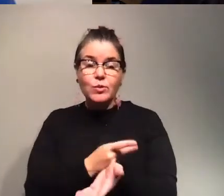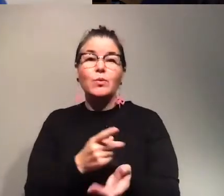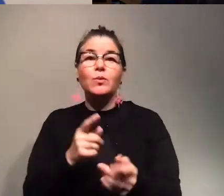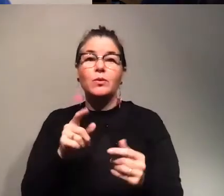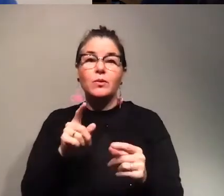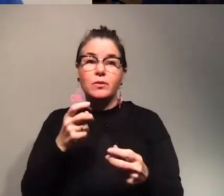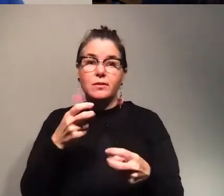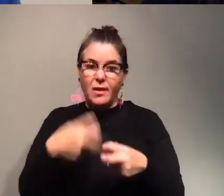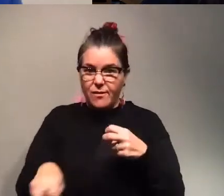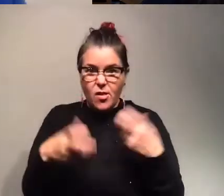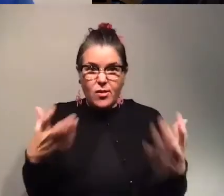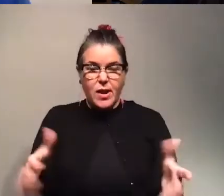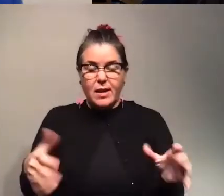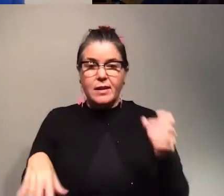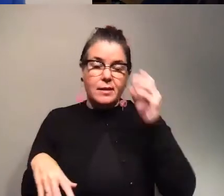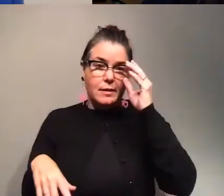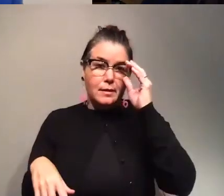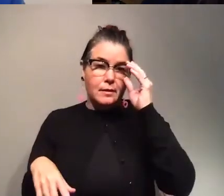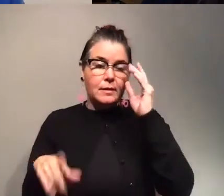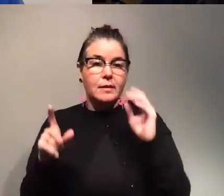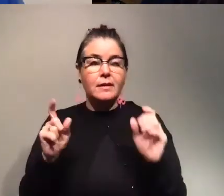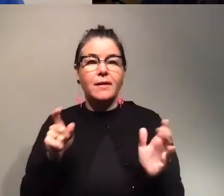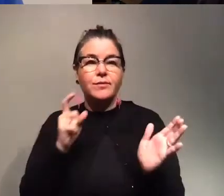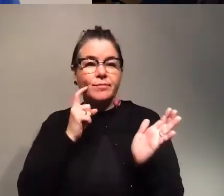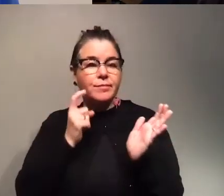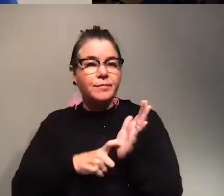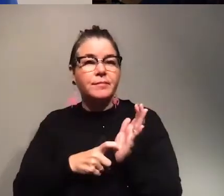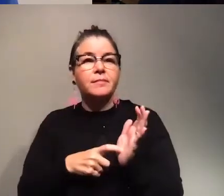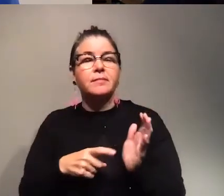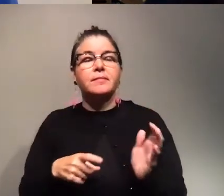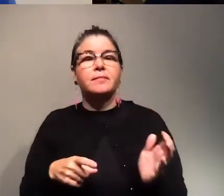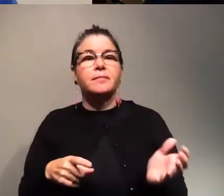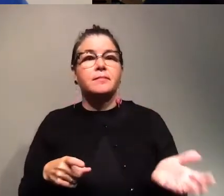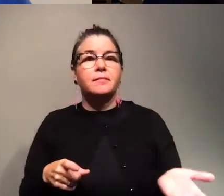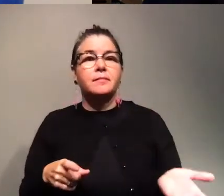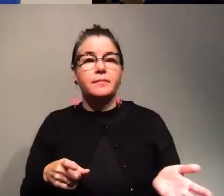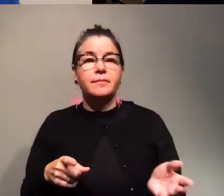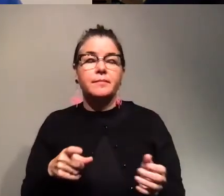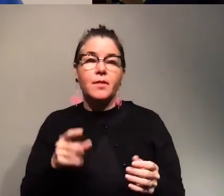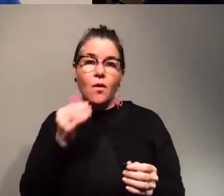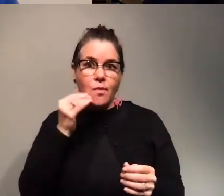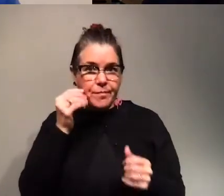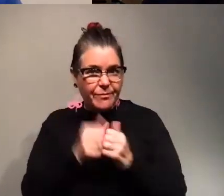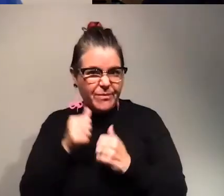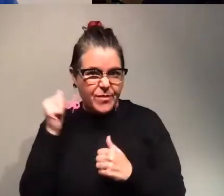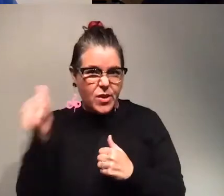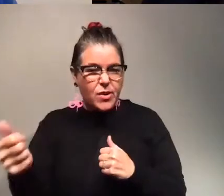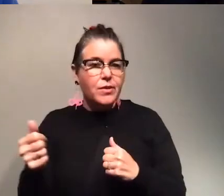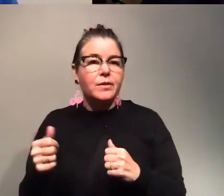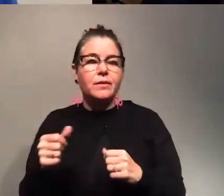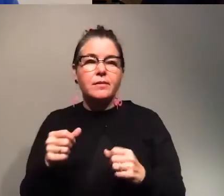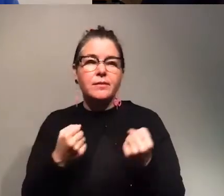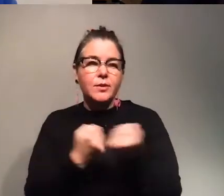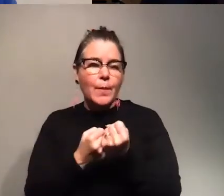already you need to recognize that you are far away from home and you don't have that support